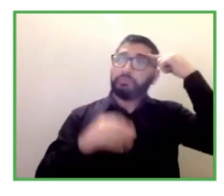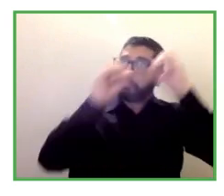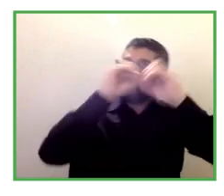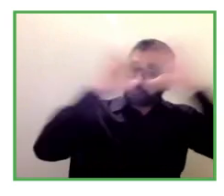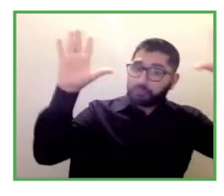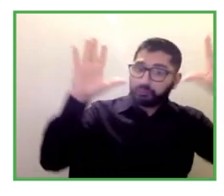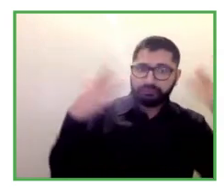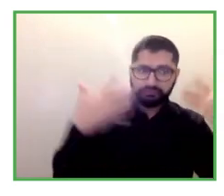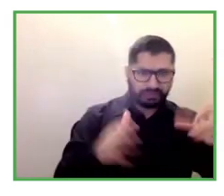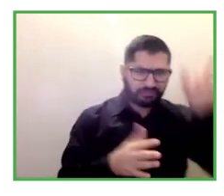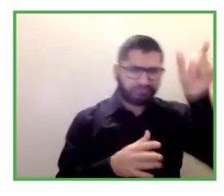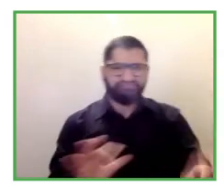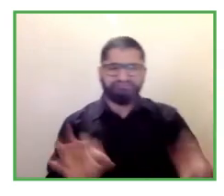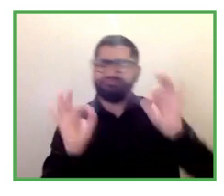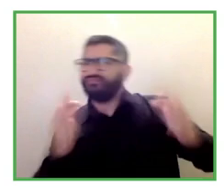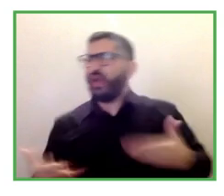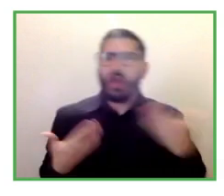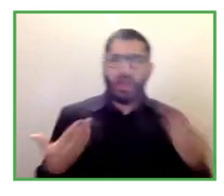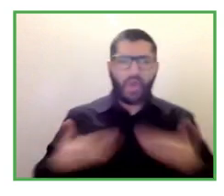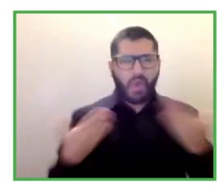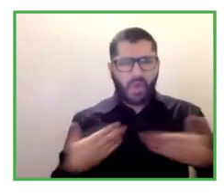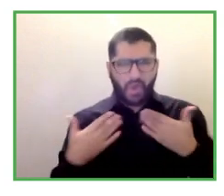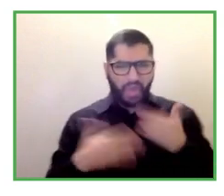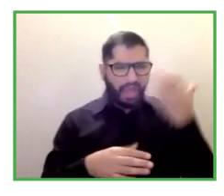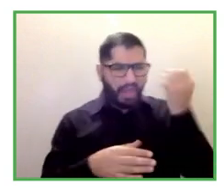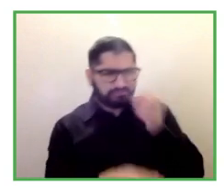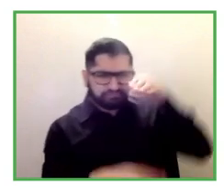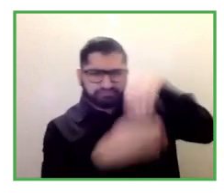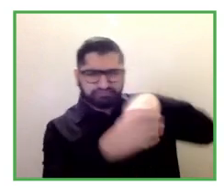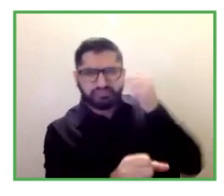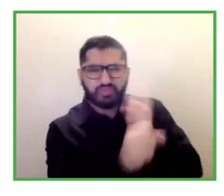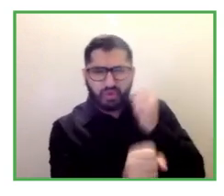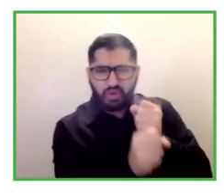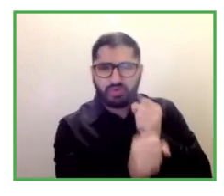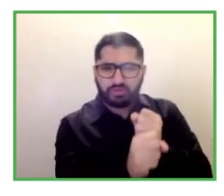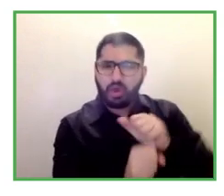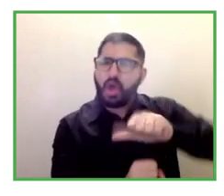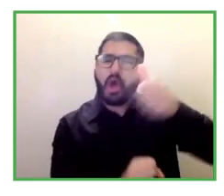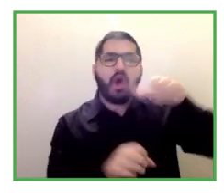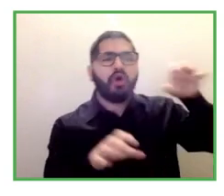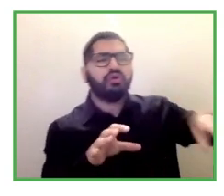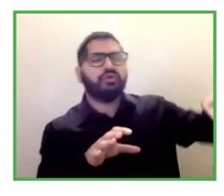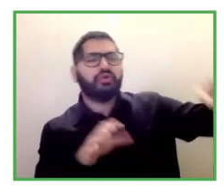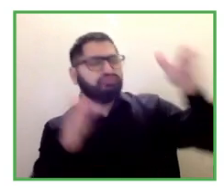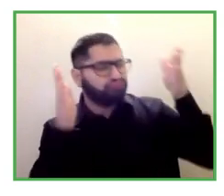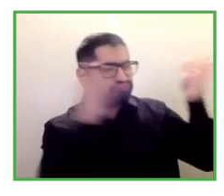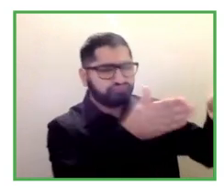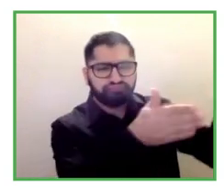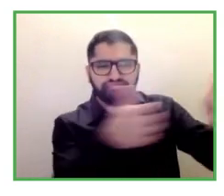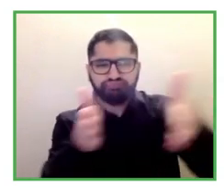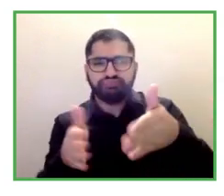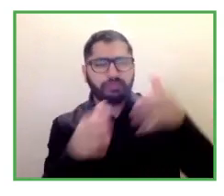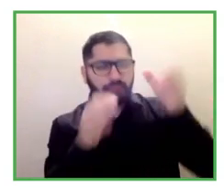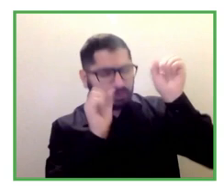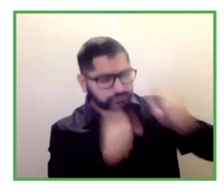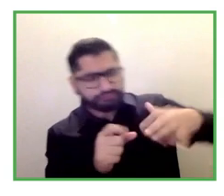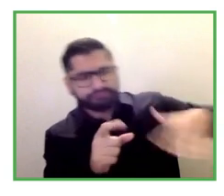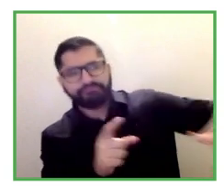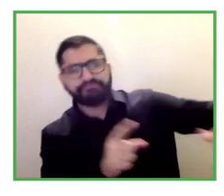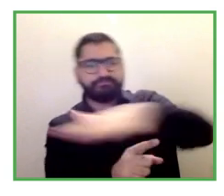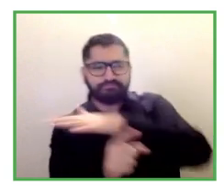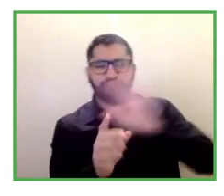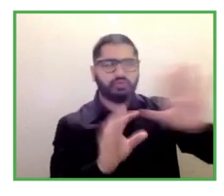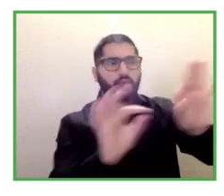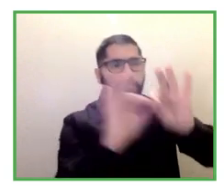in his family life that were providing some outside challenges we were just not able to help him